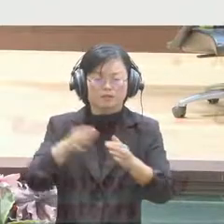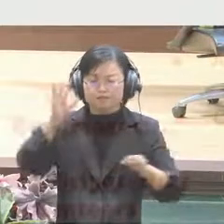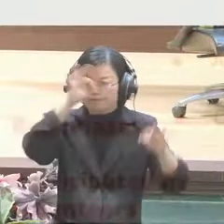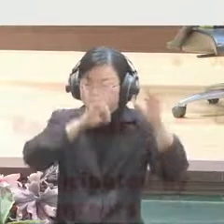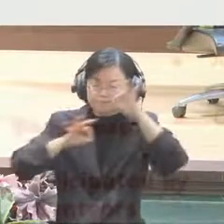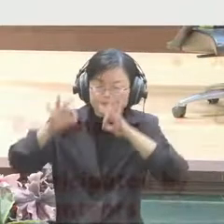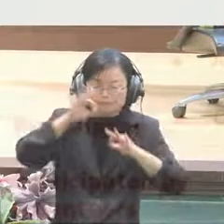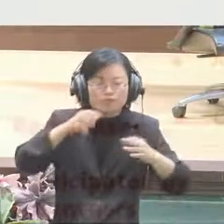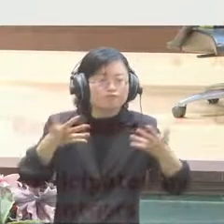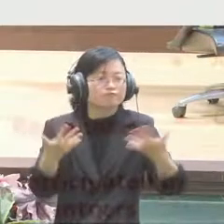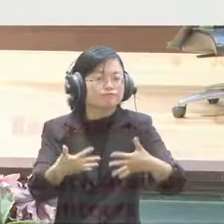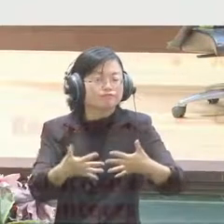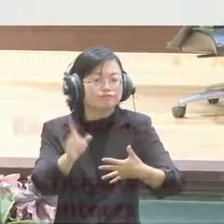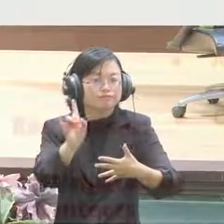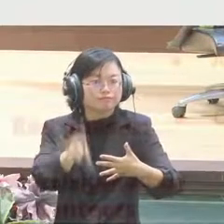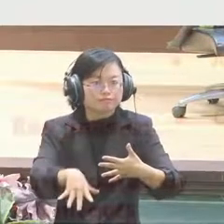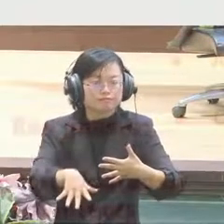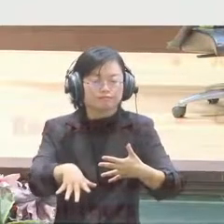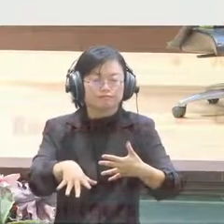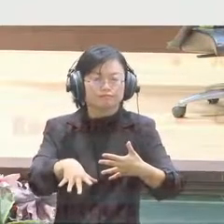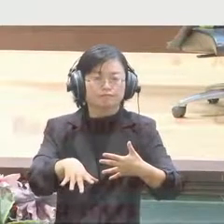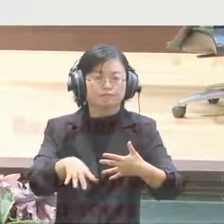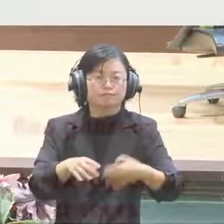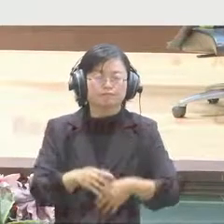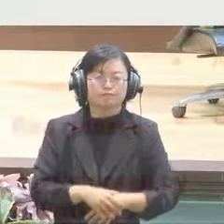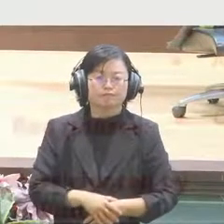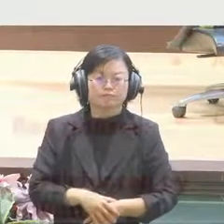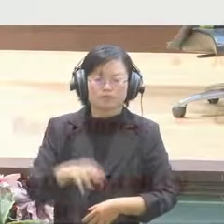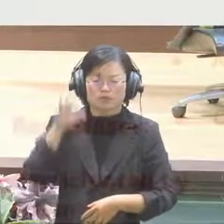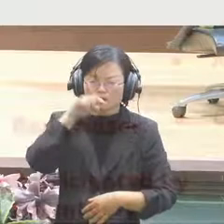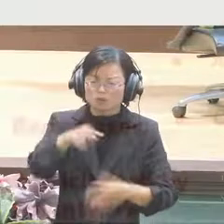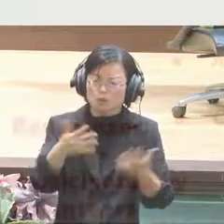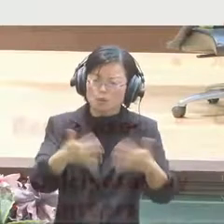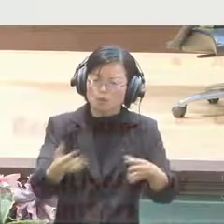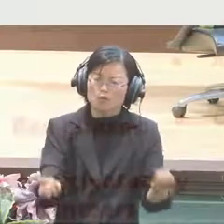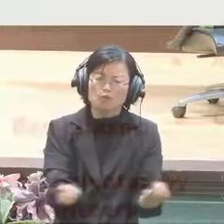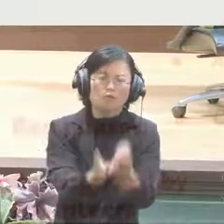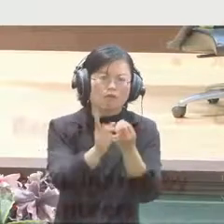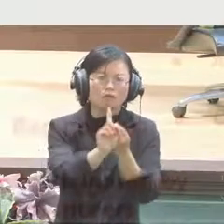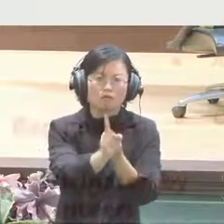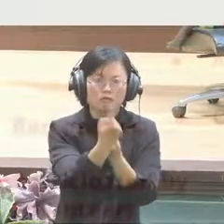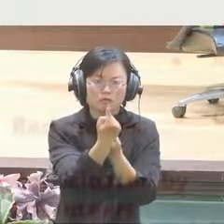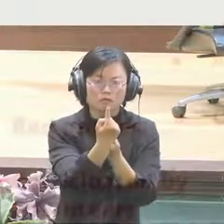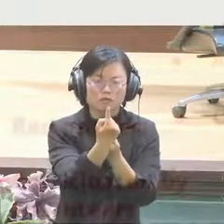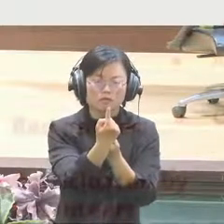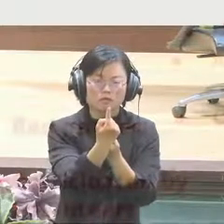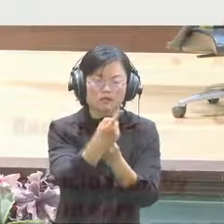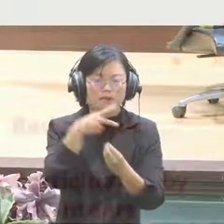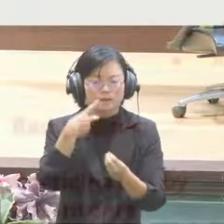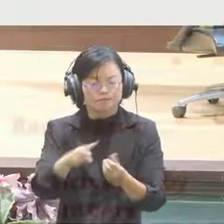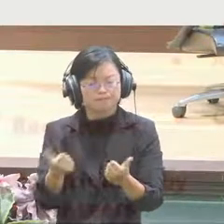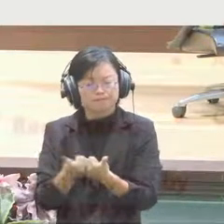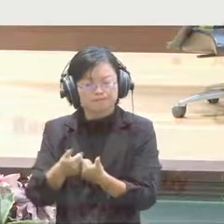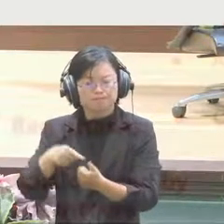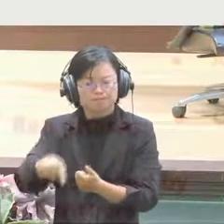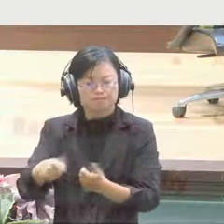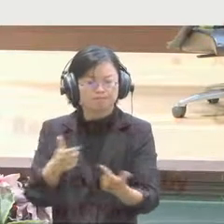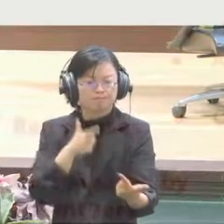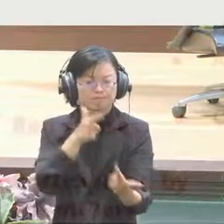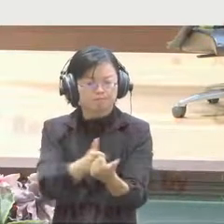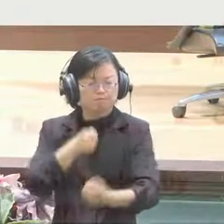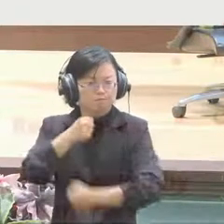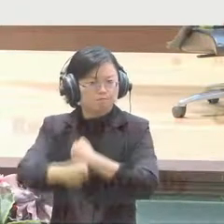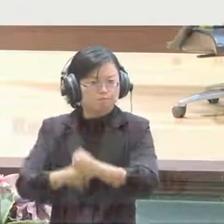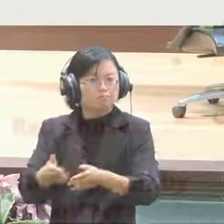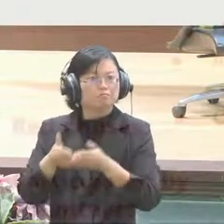Setting the research scope. Decide which topic we would proceed with. So after we have